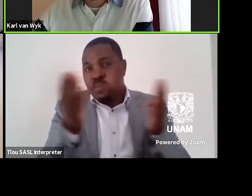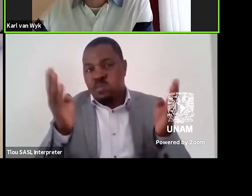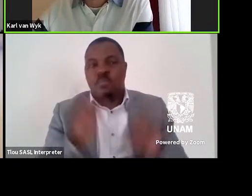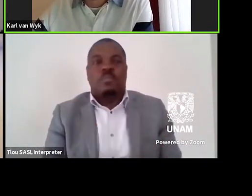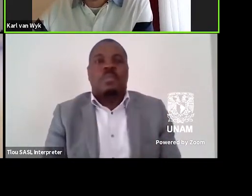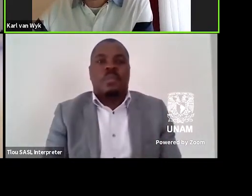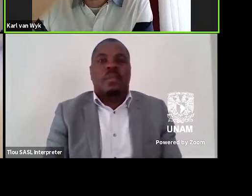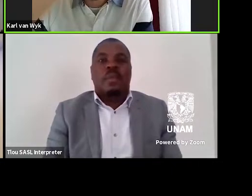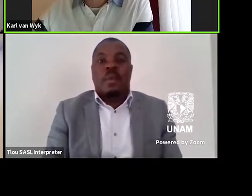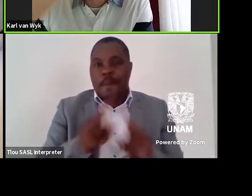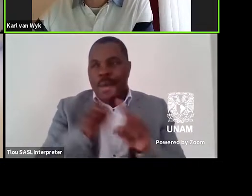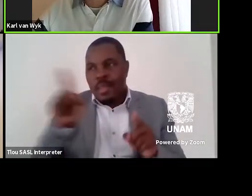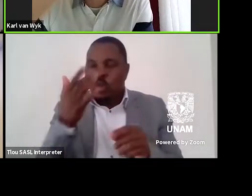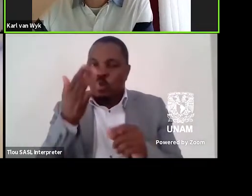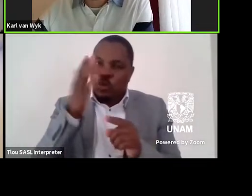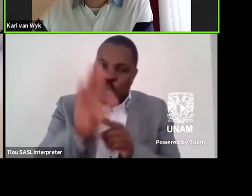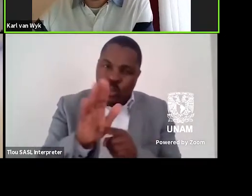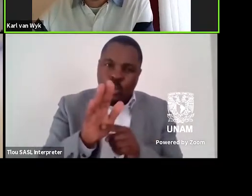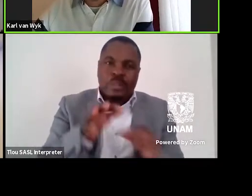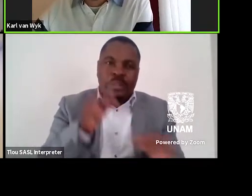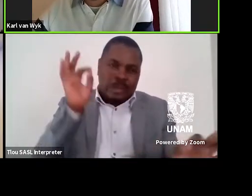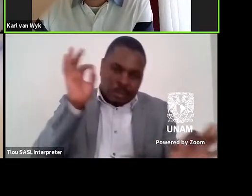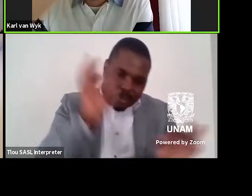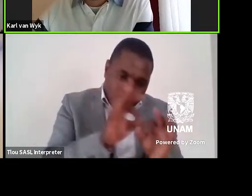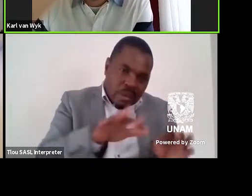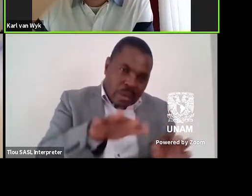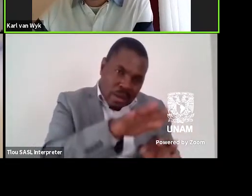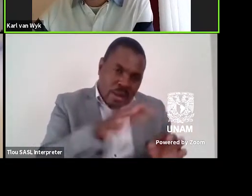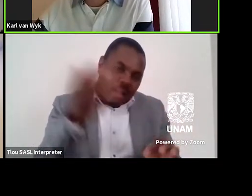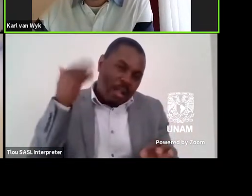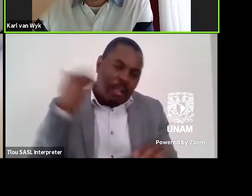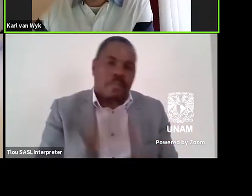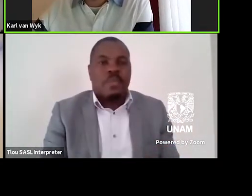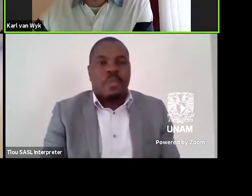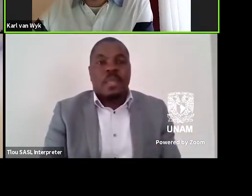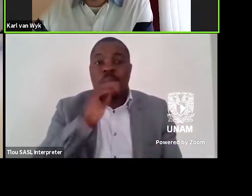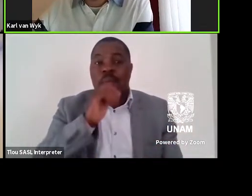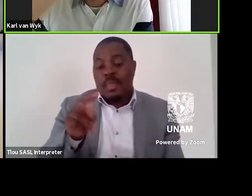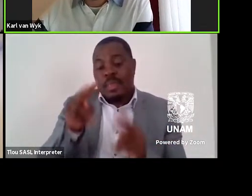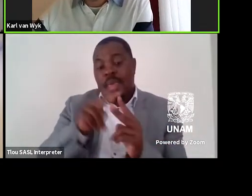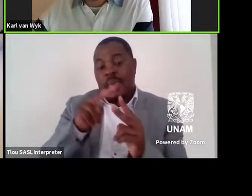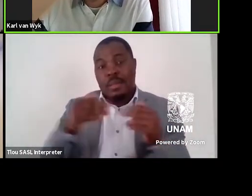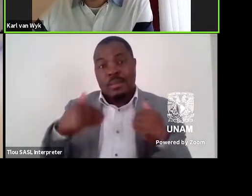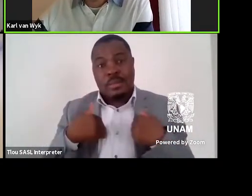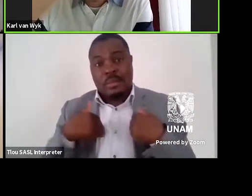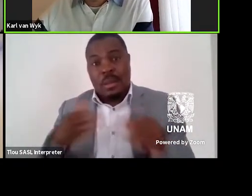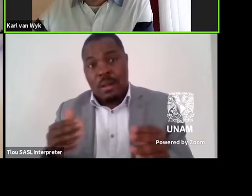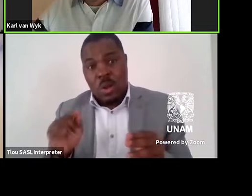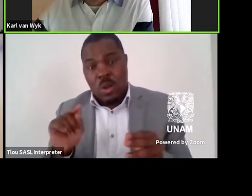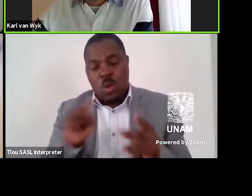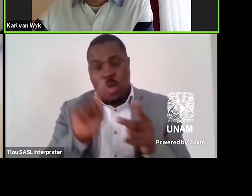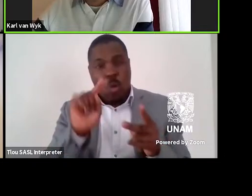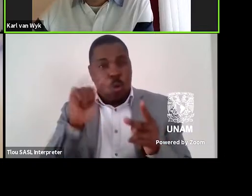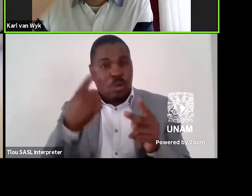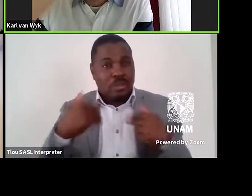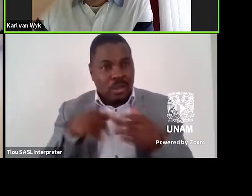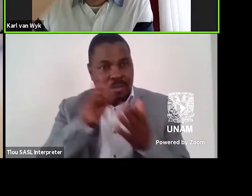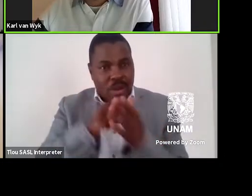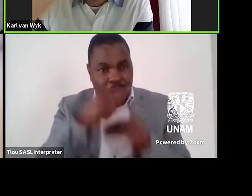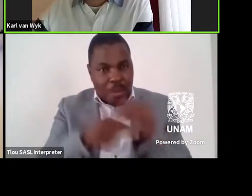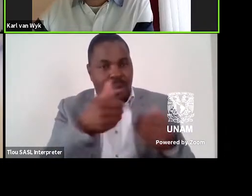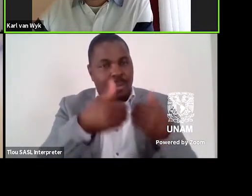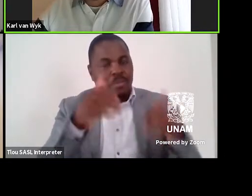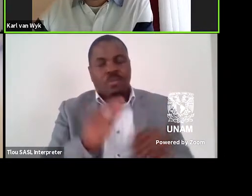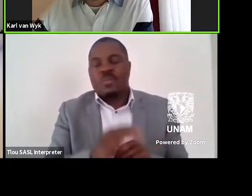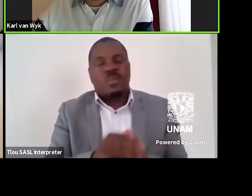moment that was the product of centuries of history. They are by no means the beginning or the only beginning. In the same way, it would be